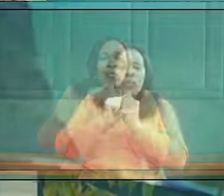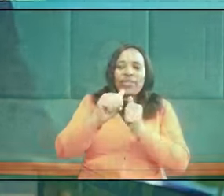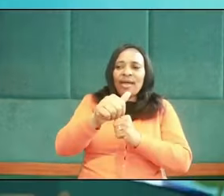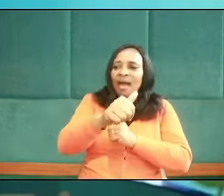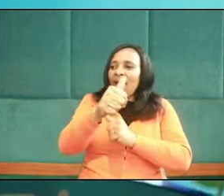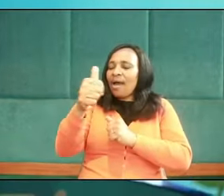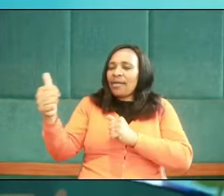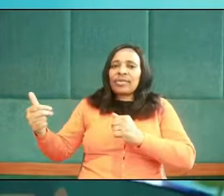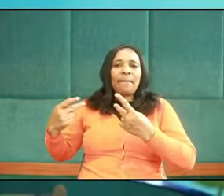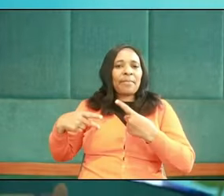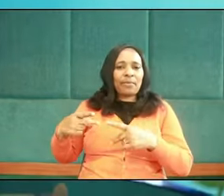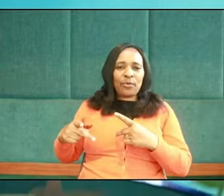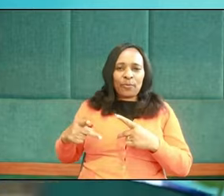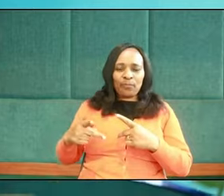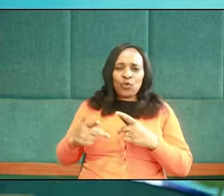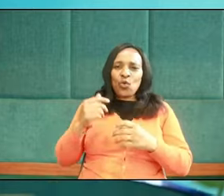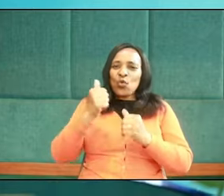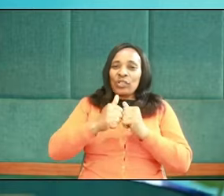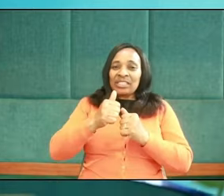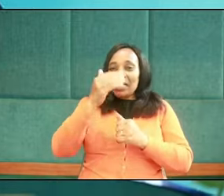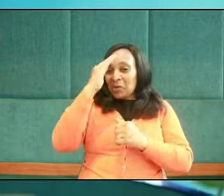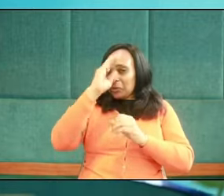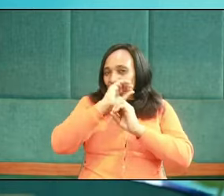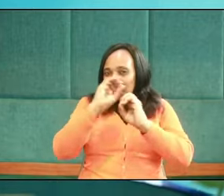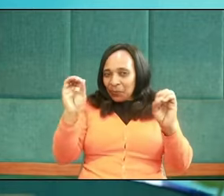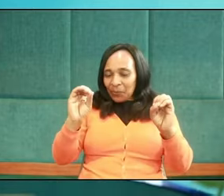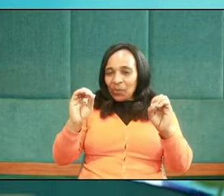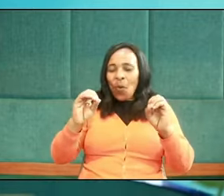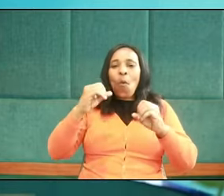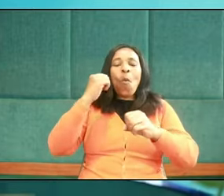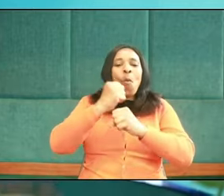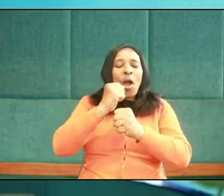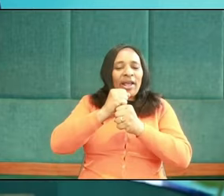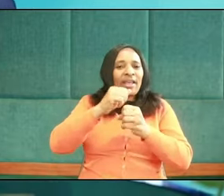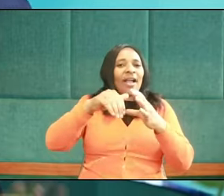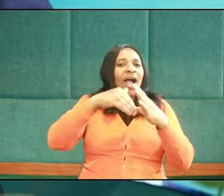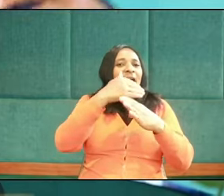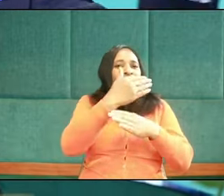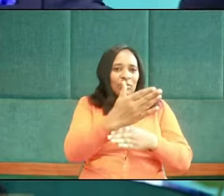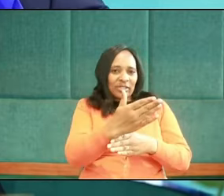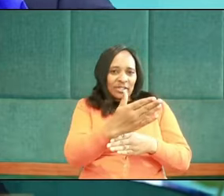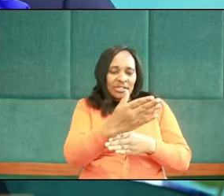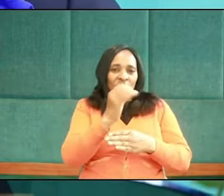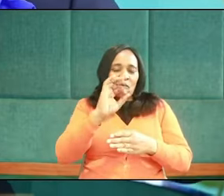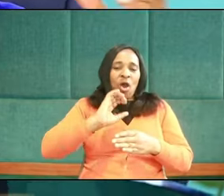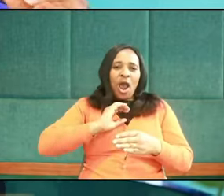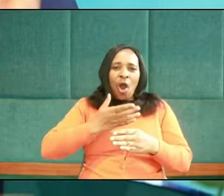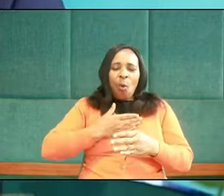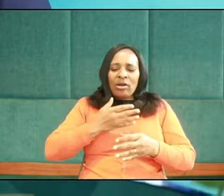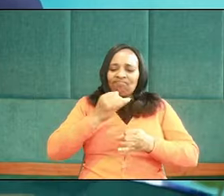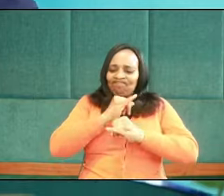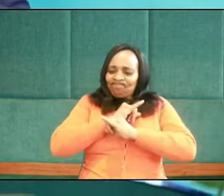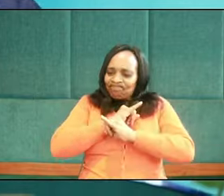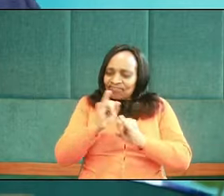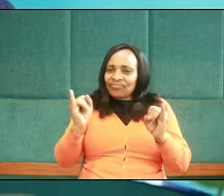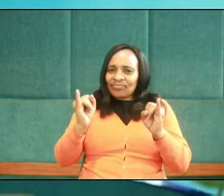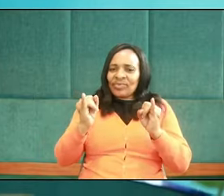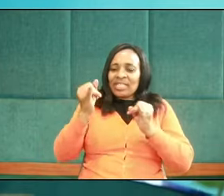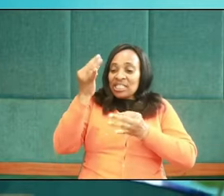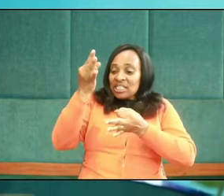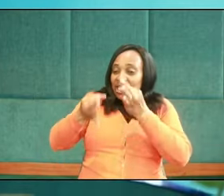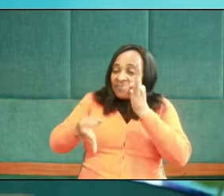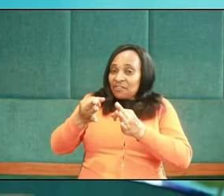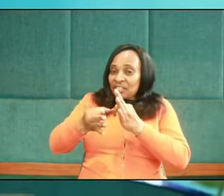others, which no doubt is the outworking of our justification and our